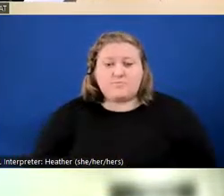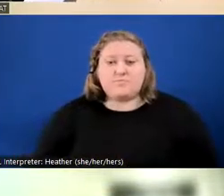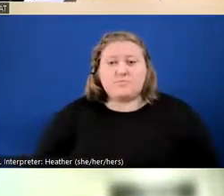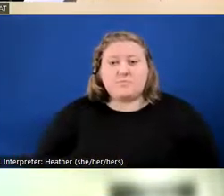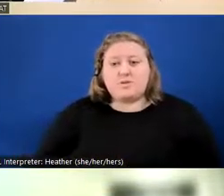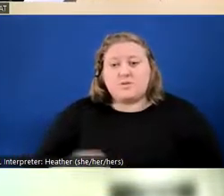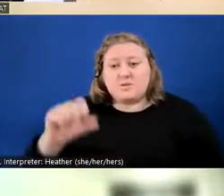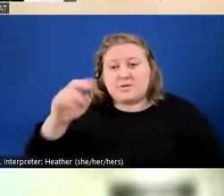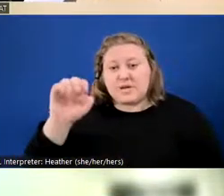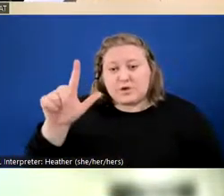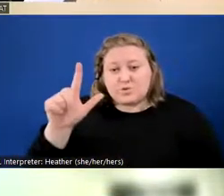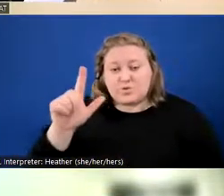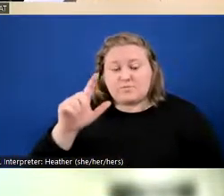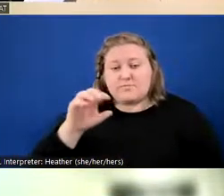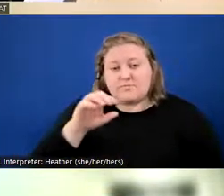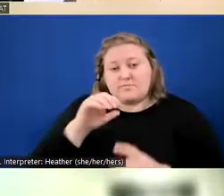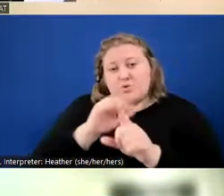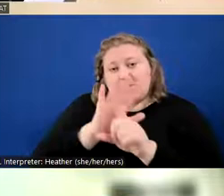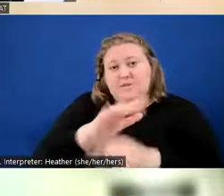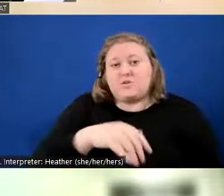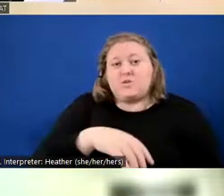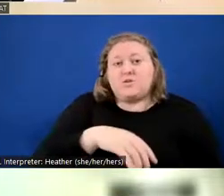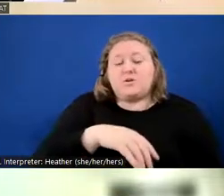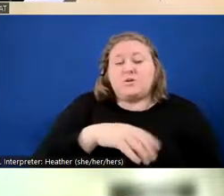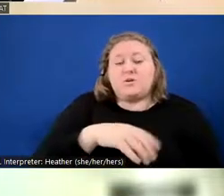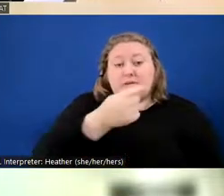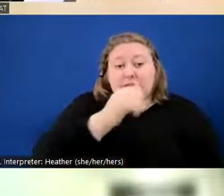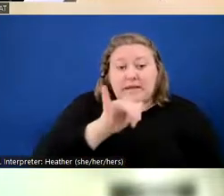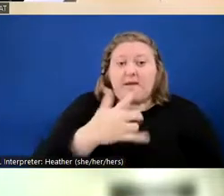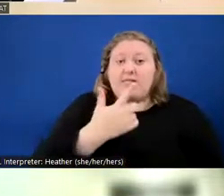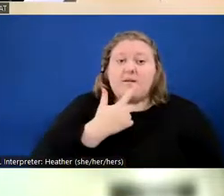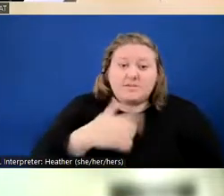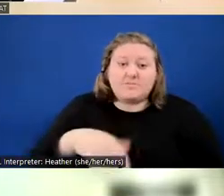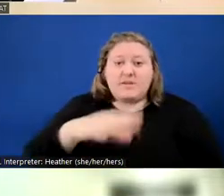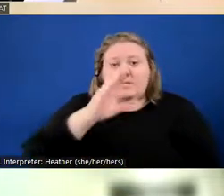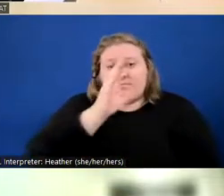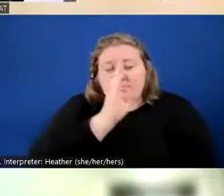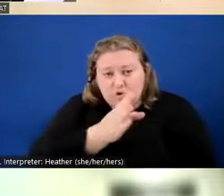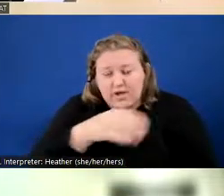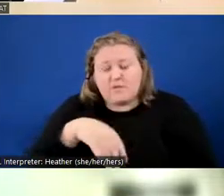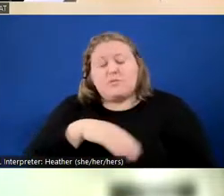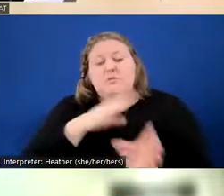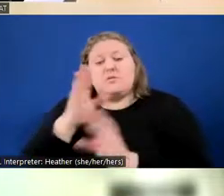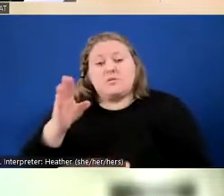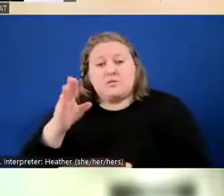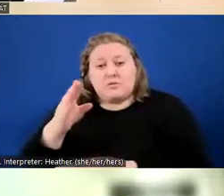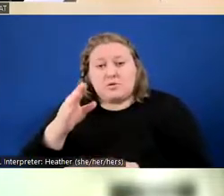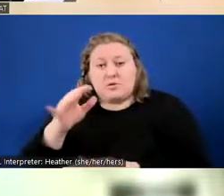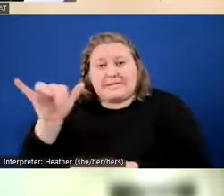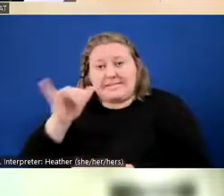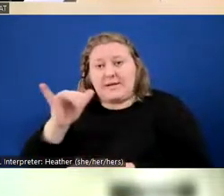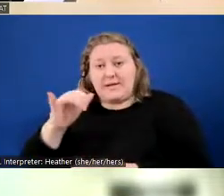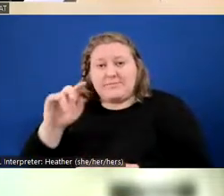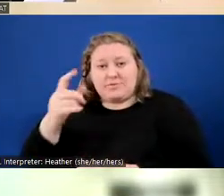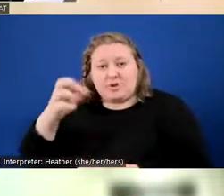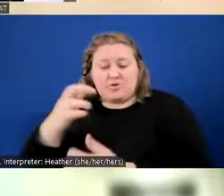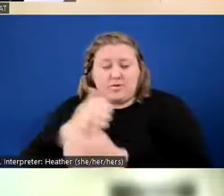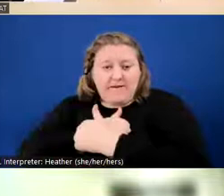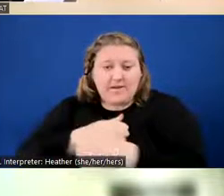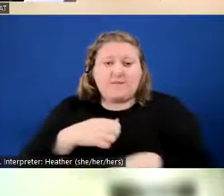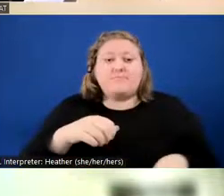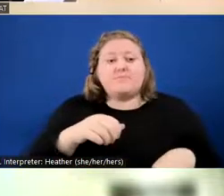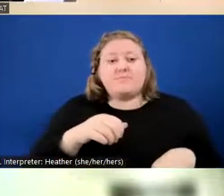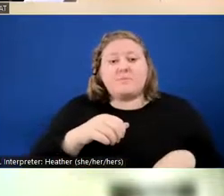orientation was heterosexual, gay, lesbian, or same-gender loving, and ages ranged from 29 to 58.